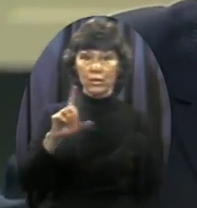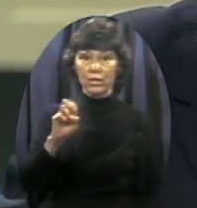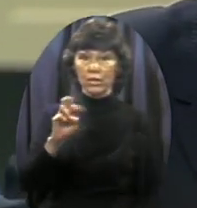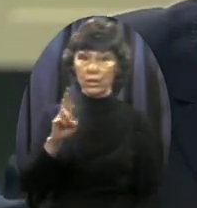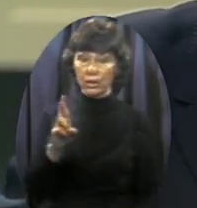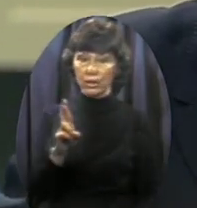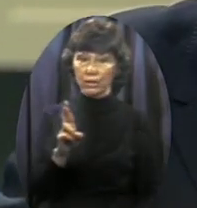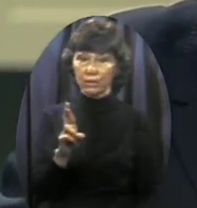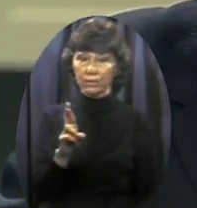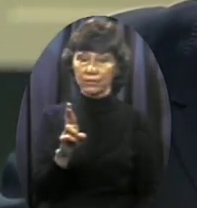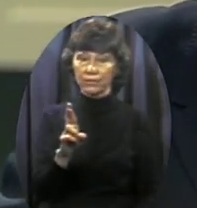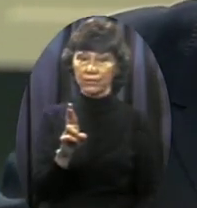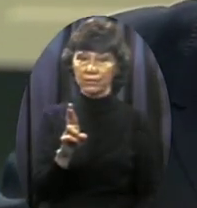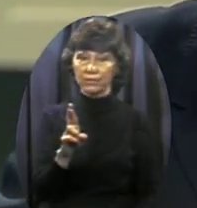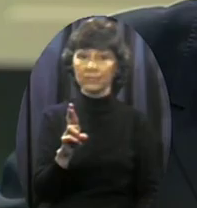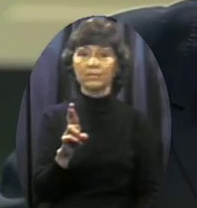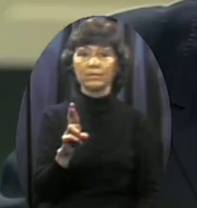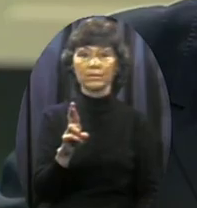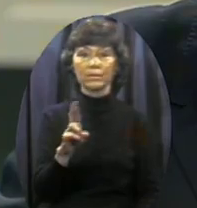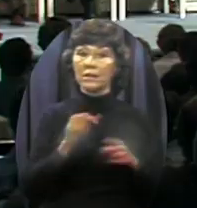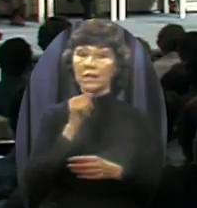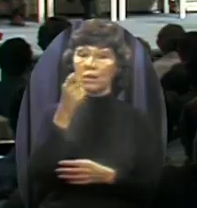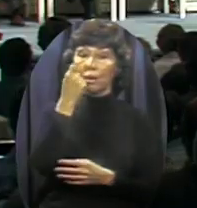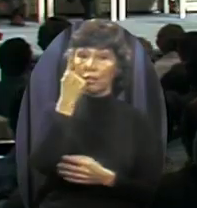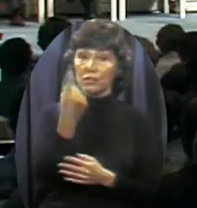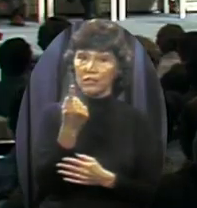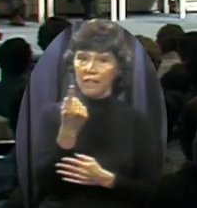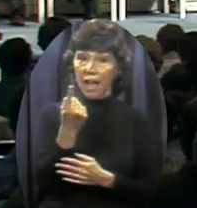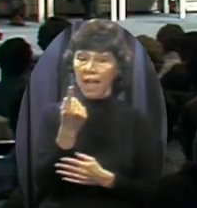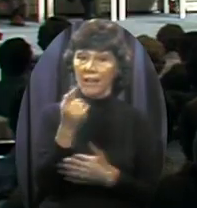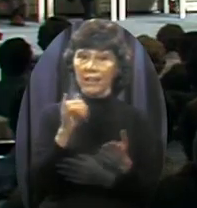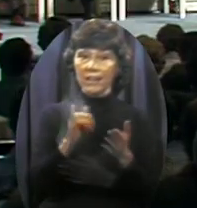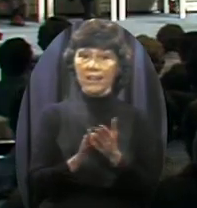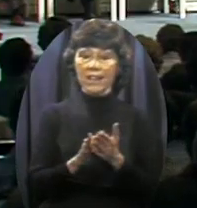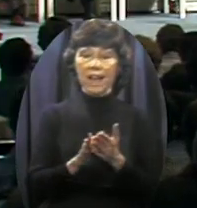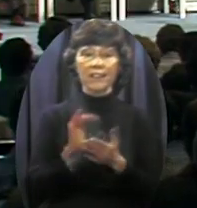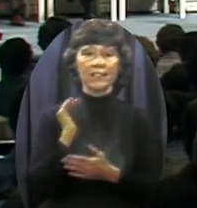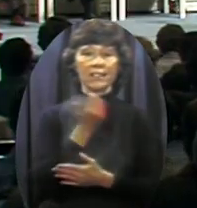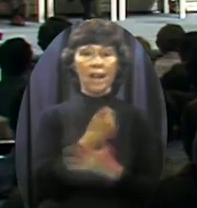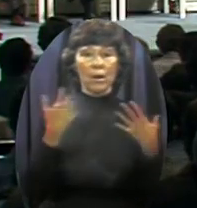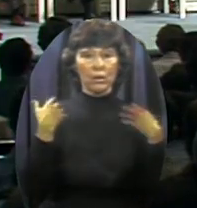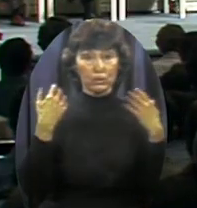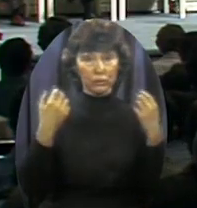stands for kindness To the free world Thousands have died for that flag